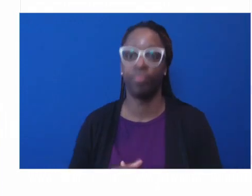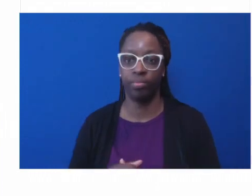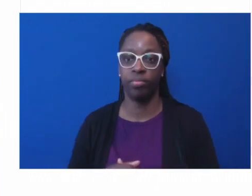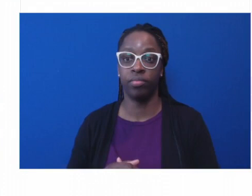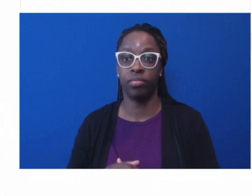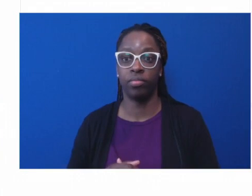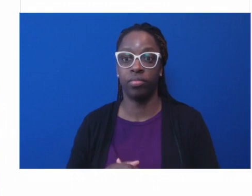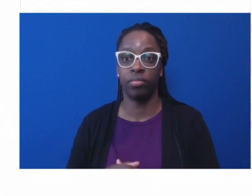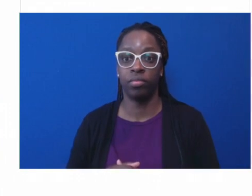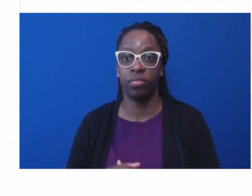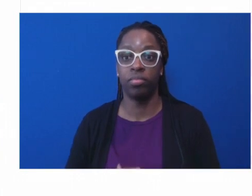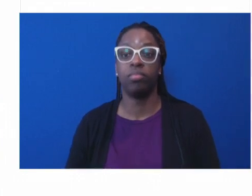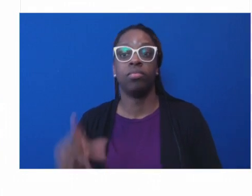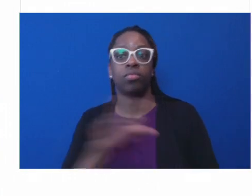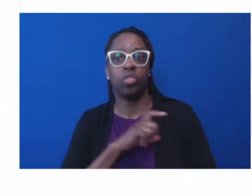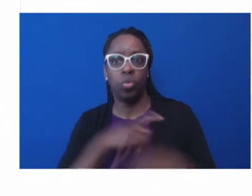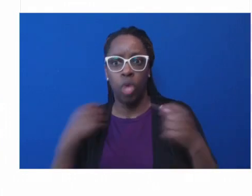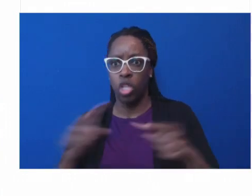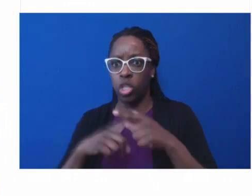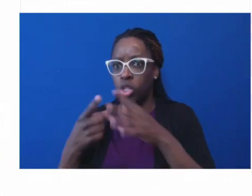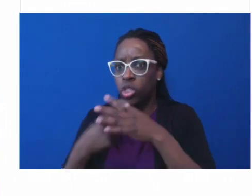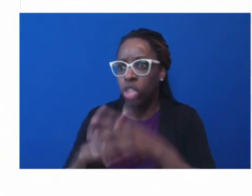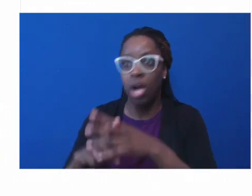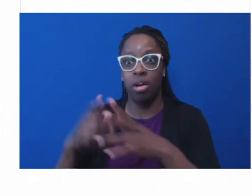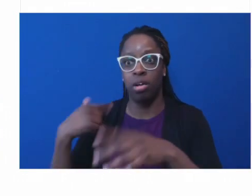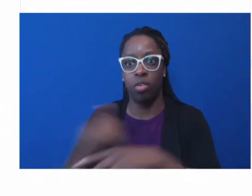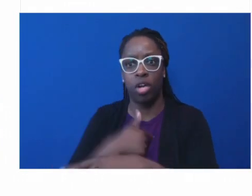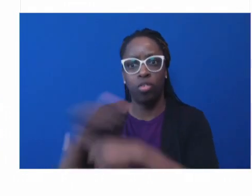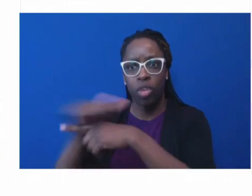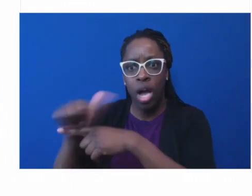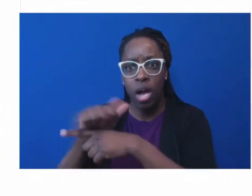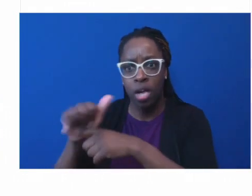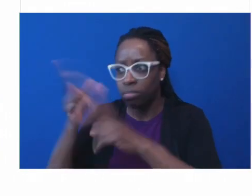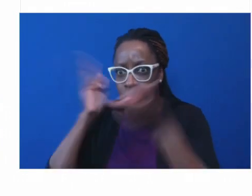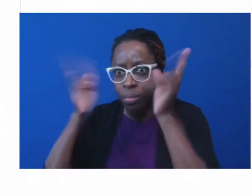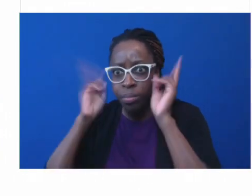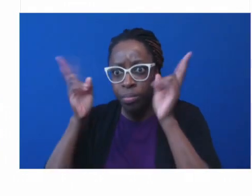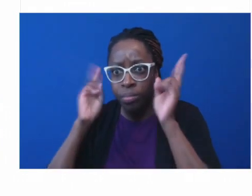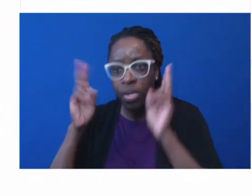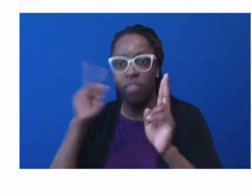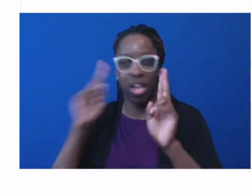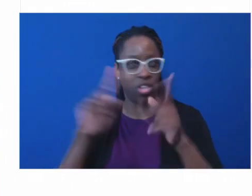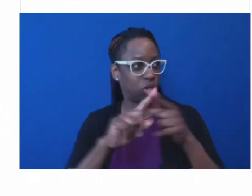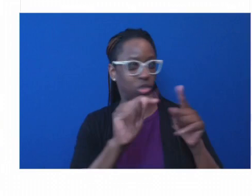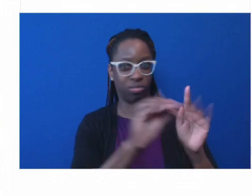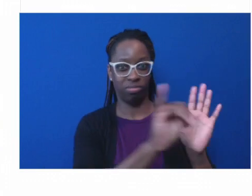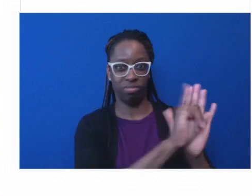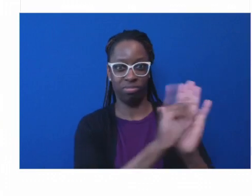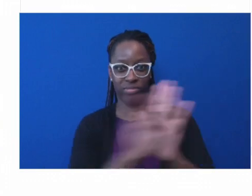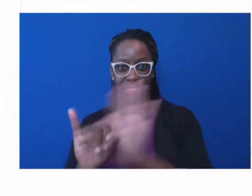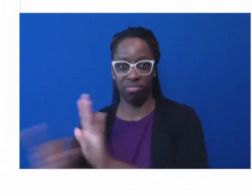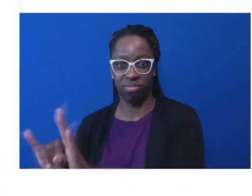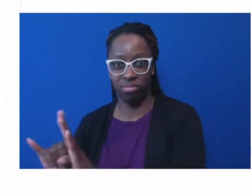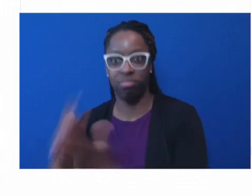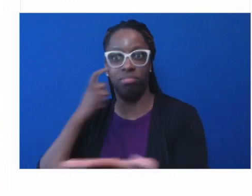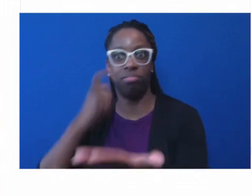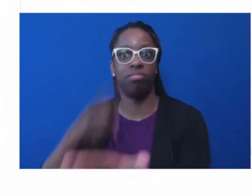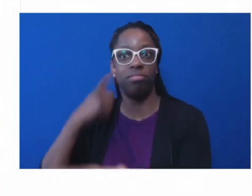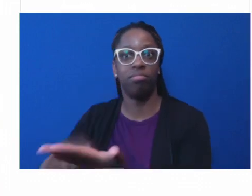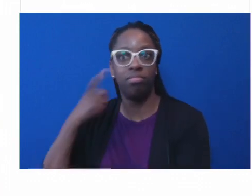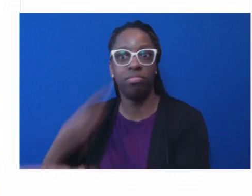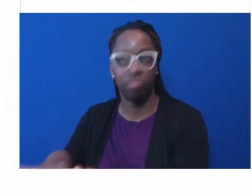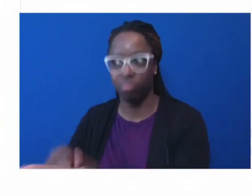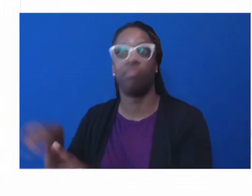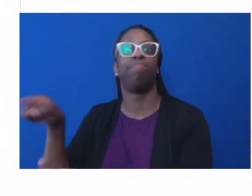did we? That's right. We didn't learn. And so we need to look at good community practices and see how they